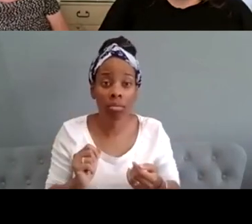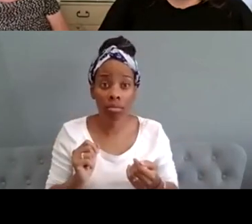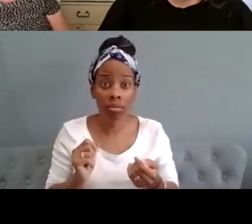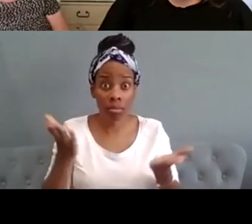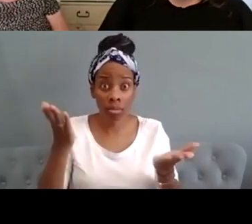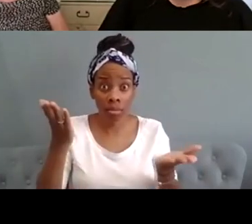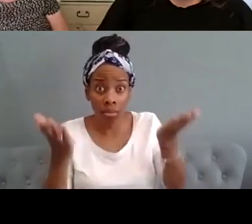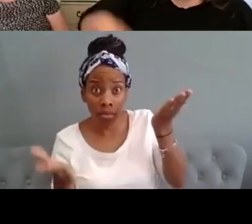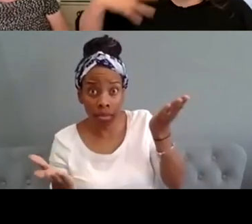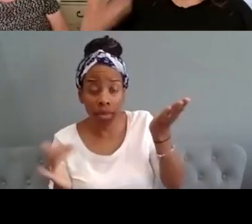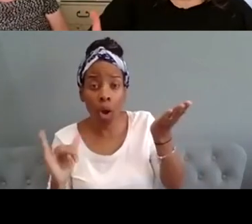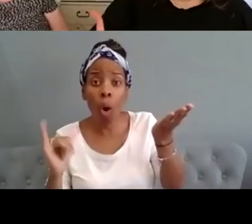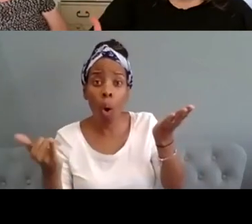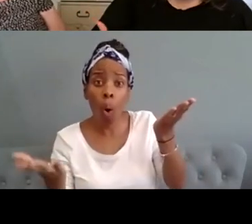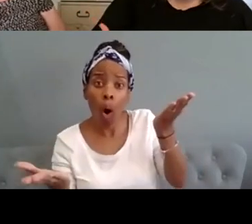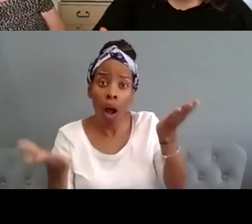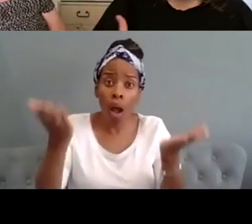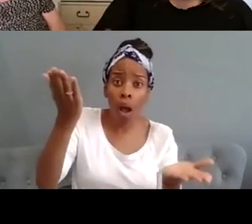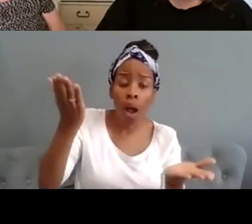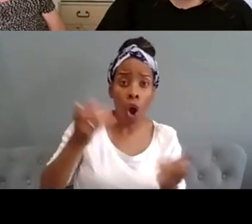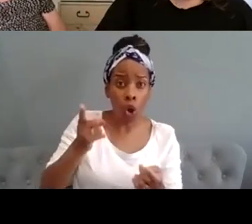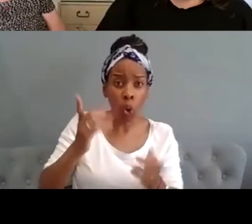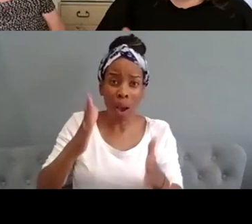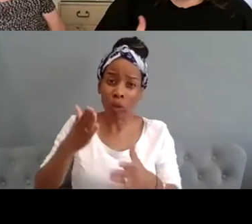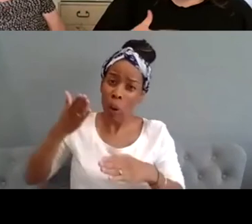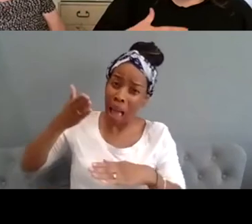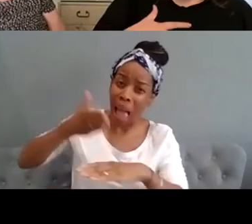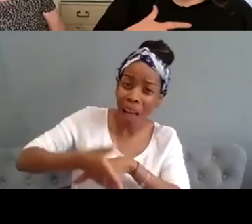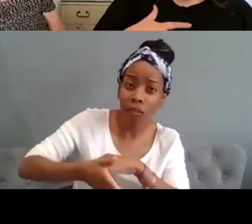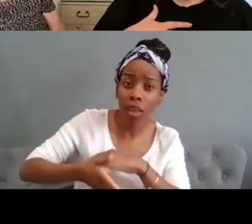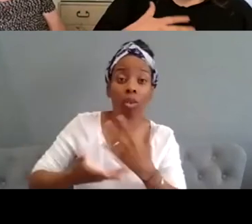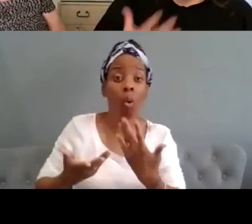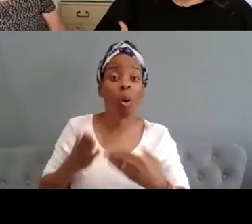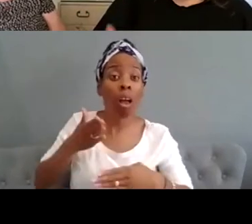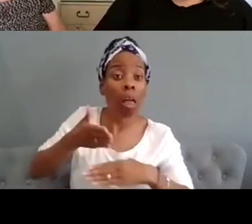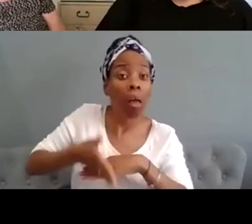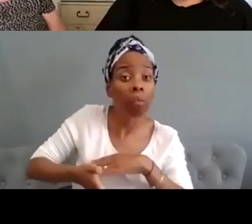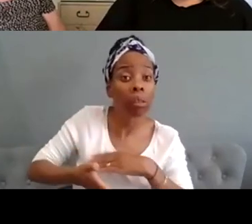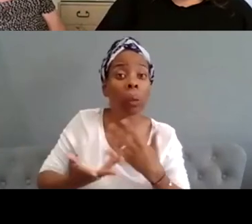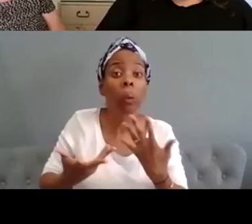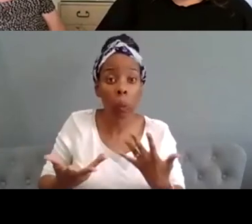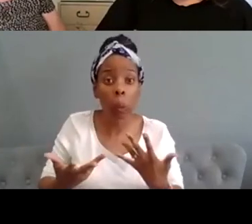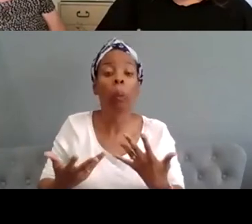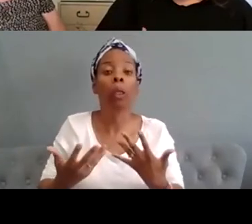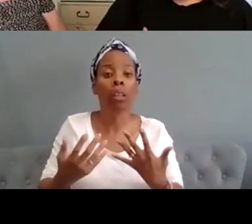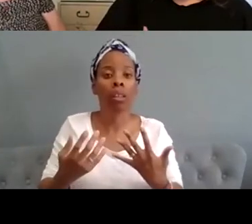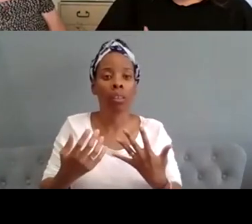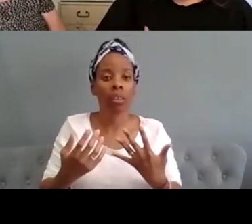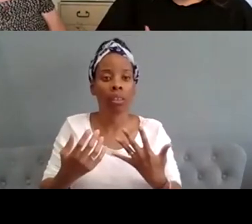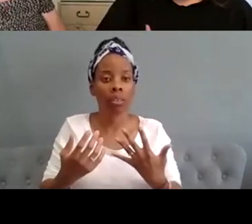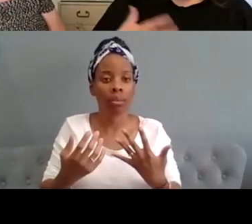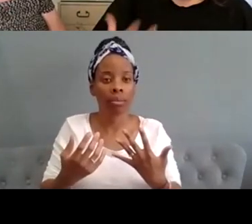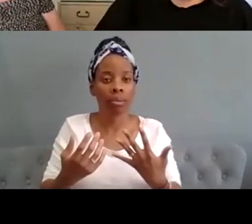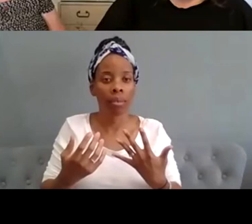balance how much effort do you have to put into you know making yourself um